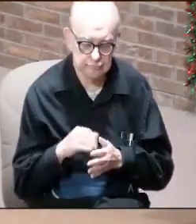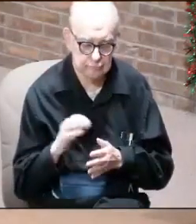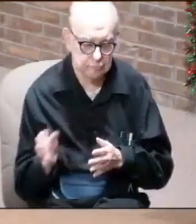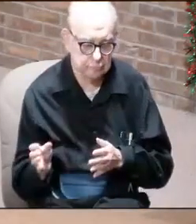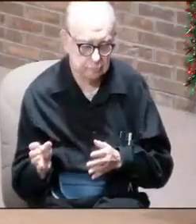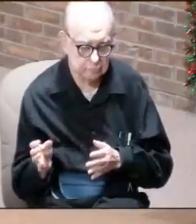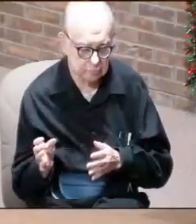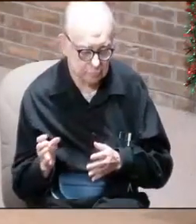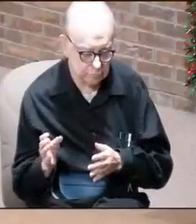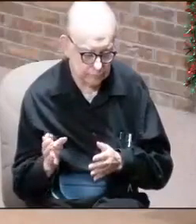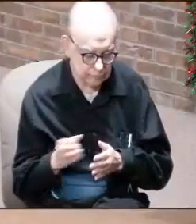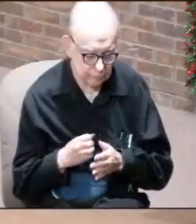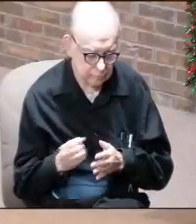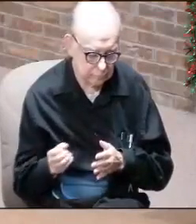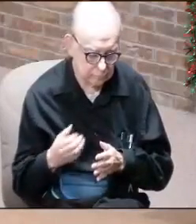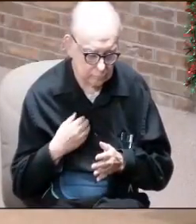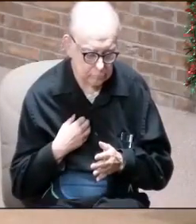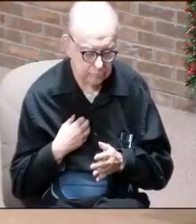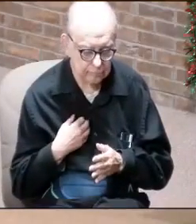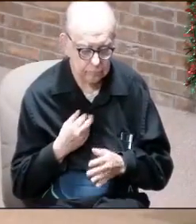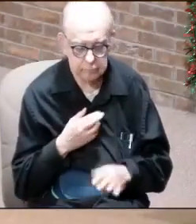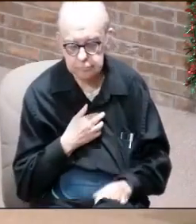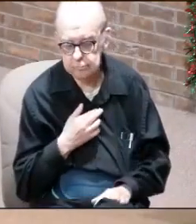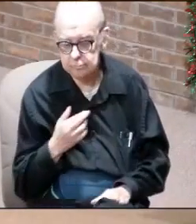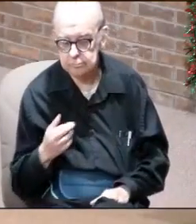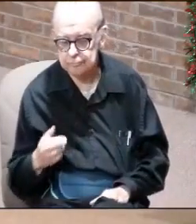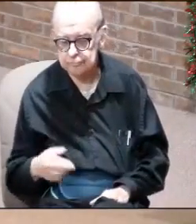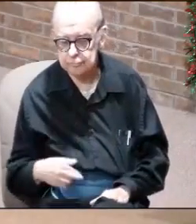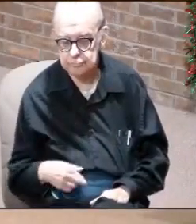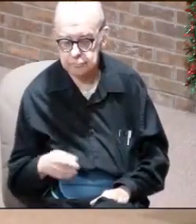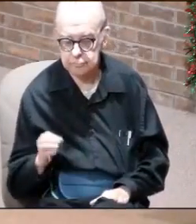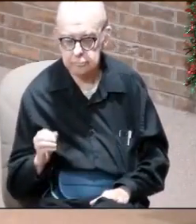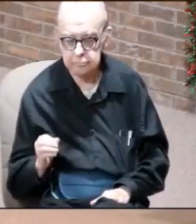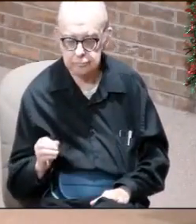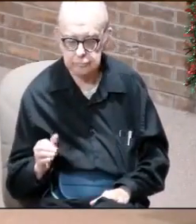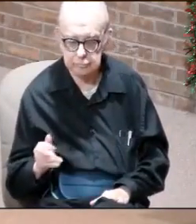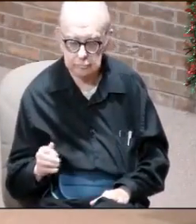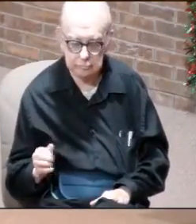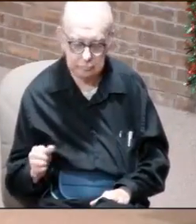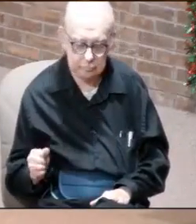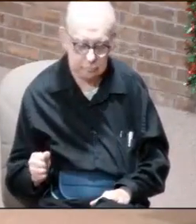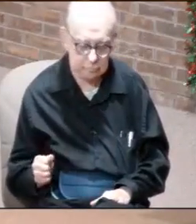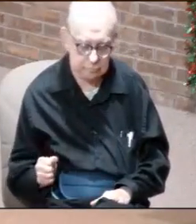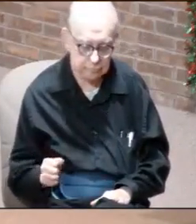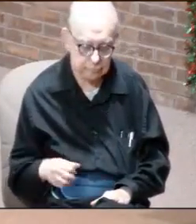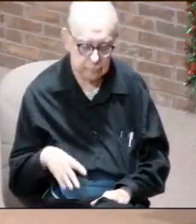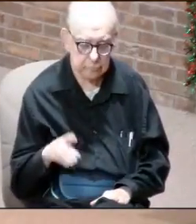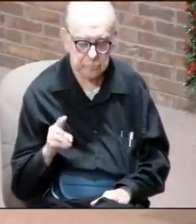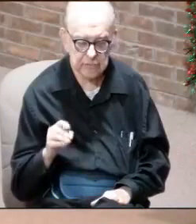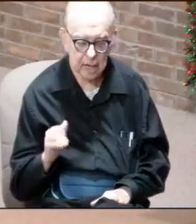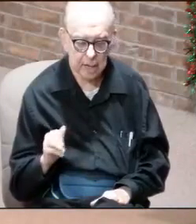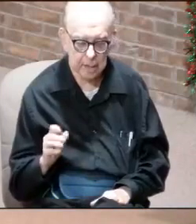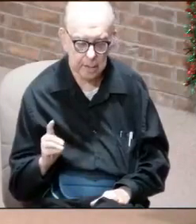carols that we have. He has a royal diadem.